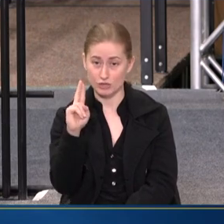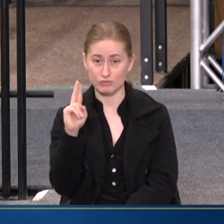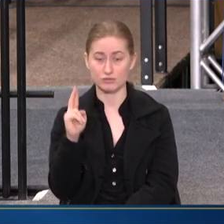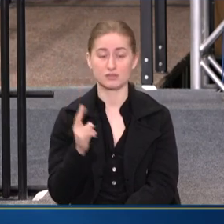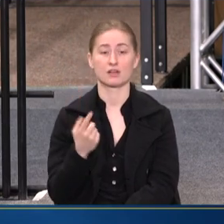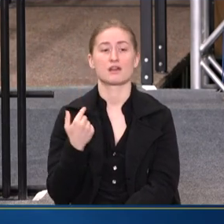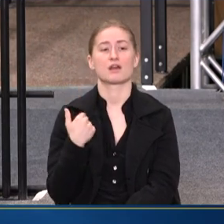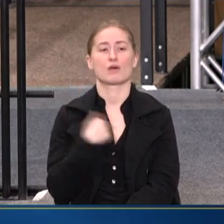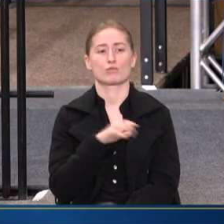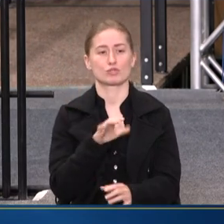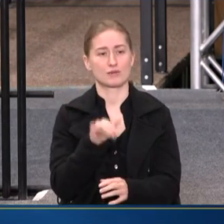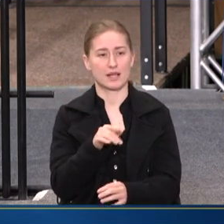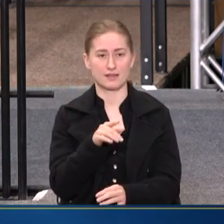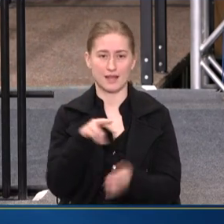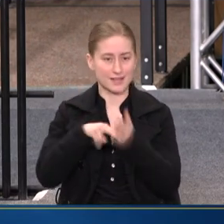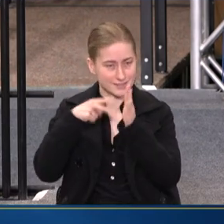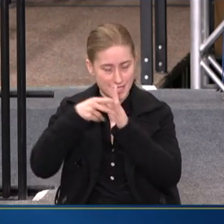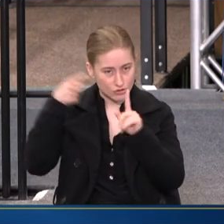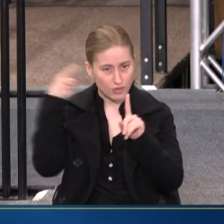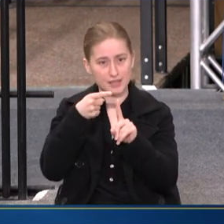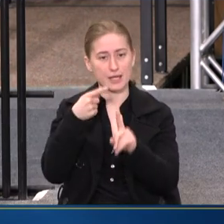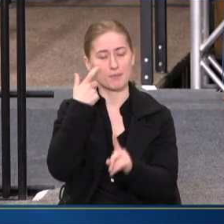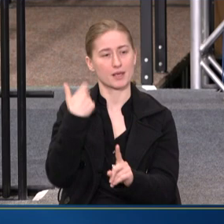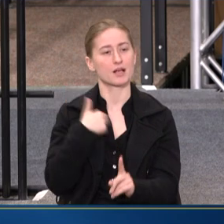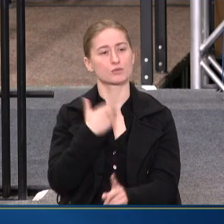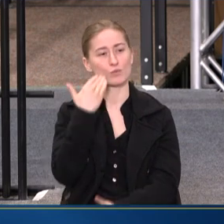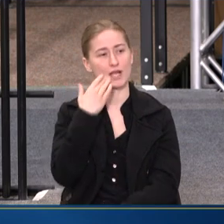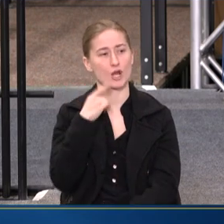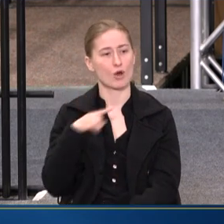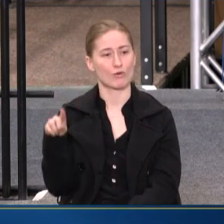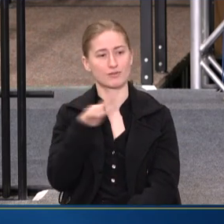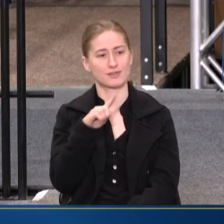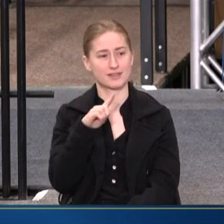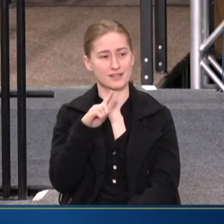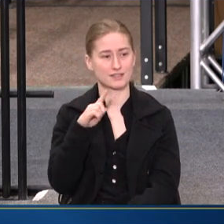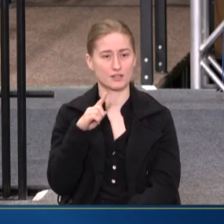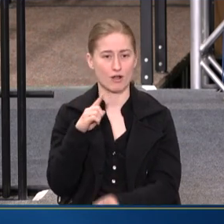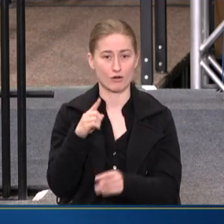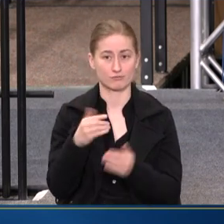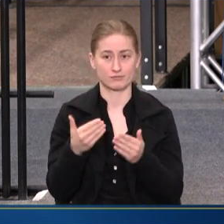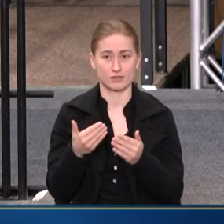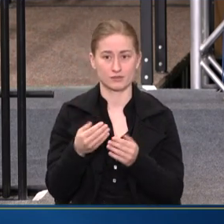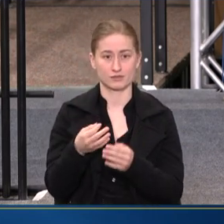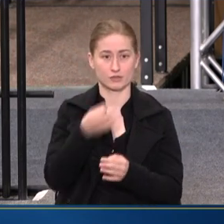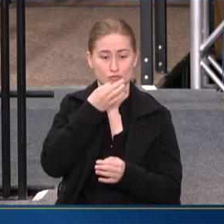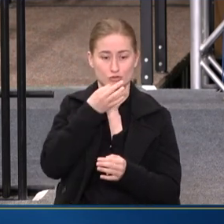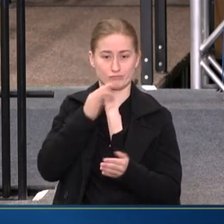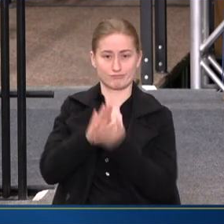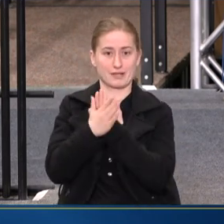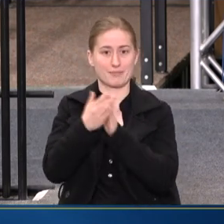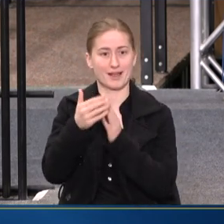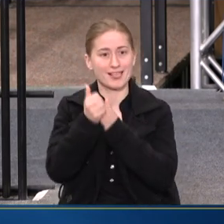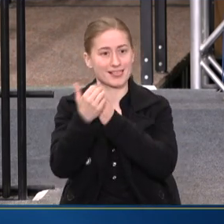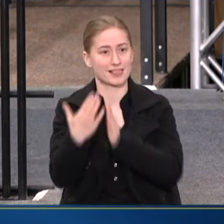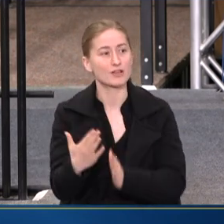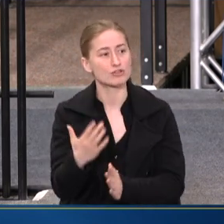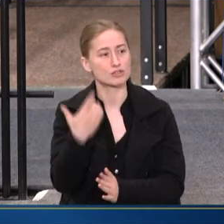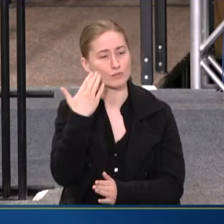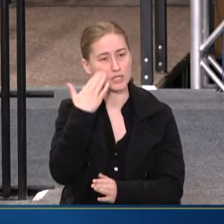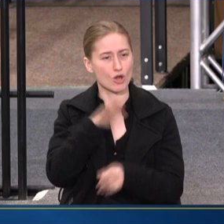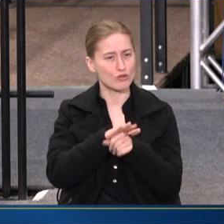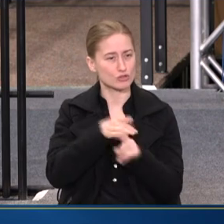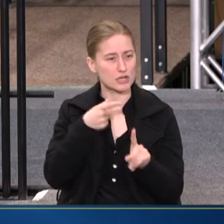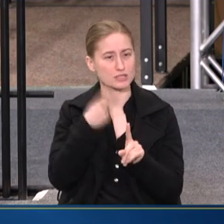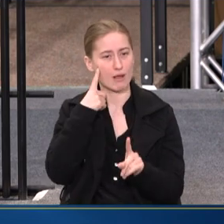AND WE'RE DOING THAT VERY INTENTIONALLY BECAUSE WE KNOW THAT THESE ARE OUR UP-AND-COMING LEADERS OF THE FUTURE. AND WE KNOW WHAT THE STRESS POINTS